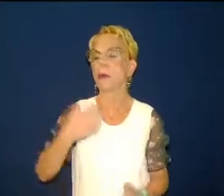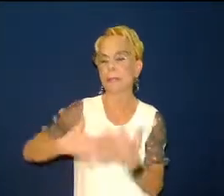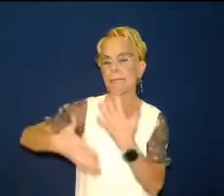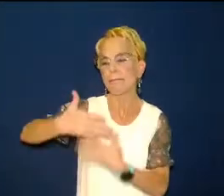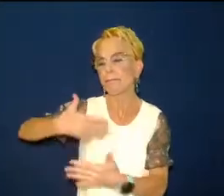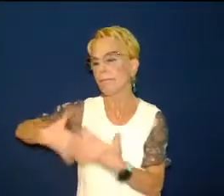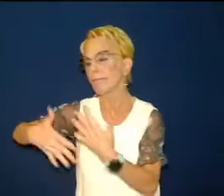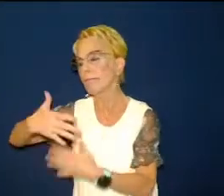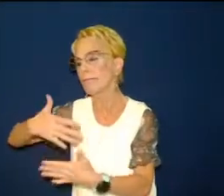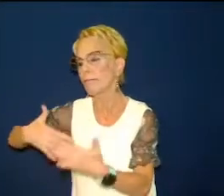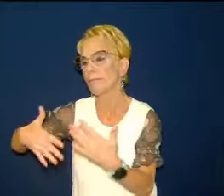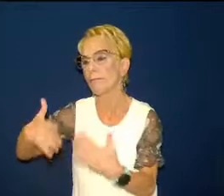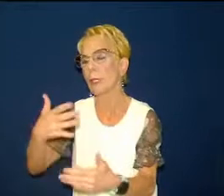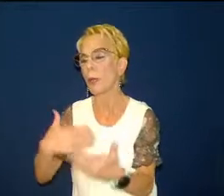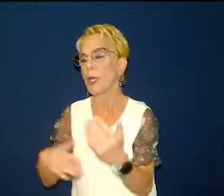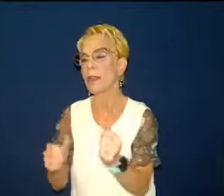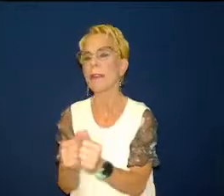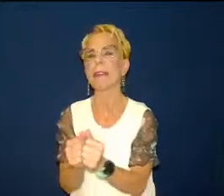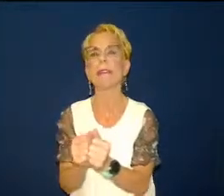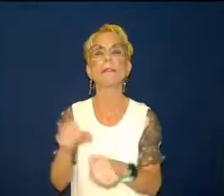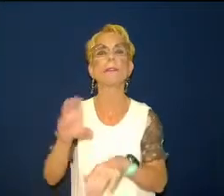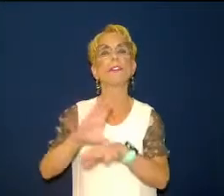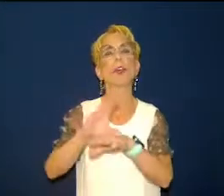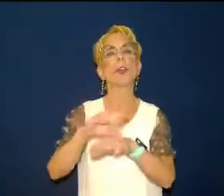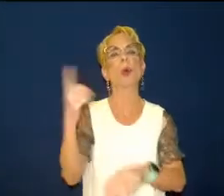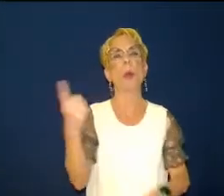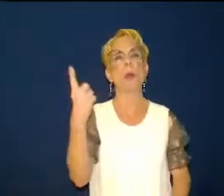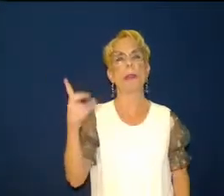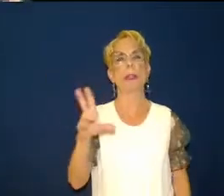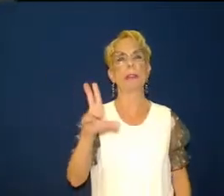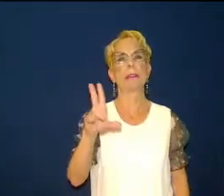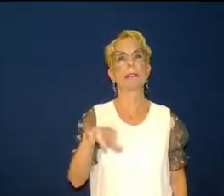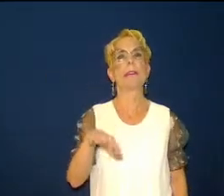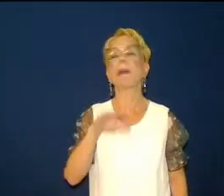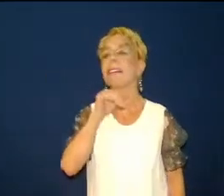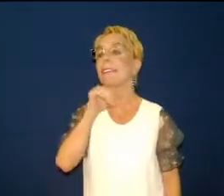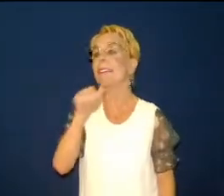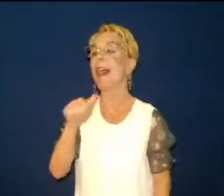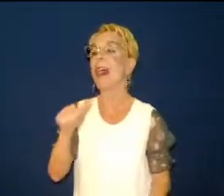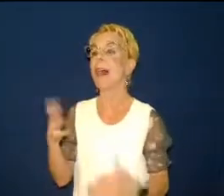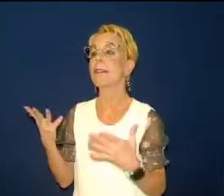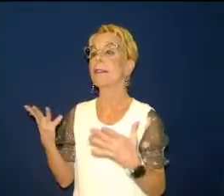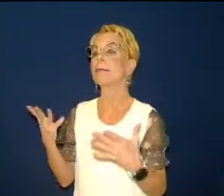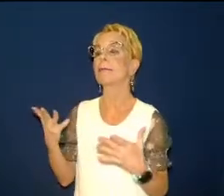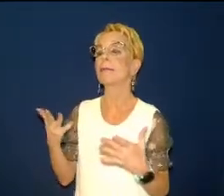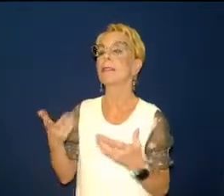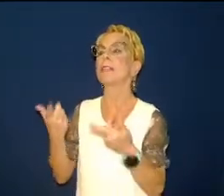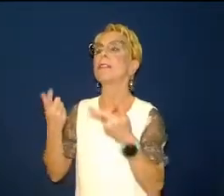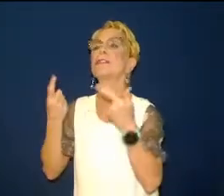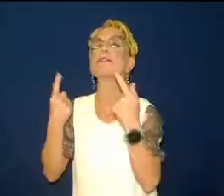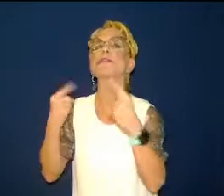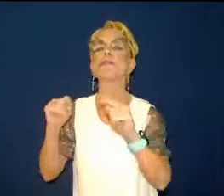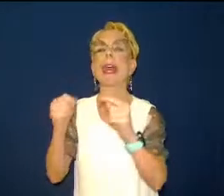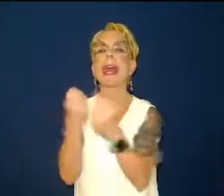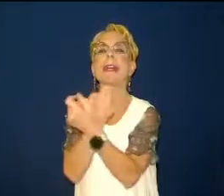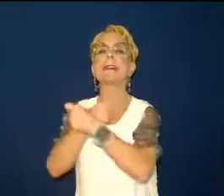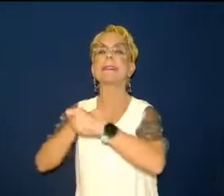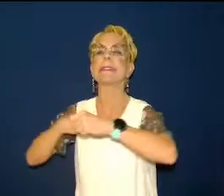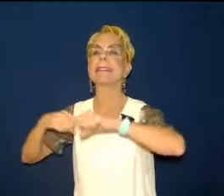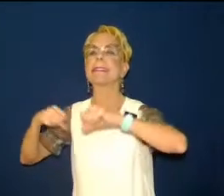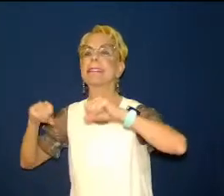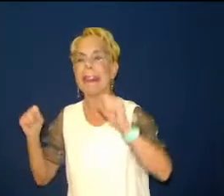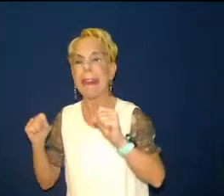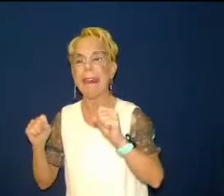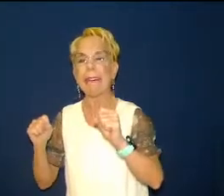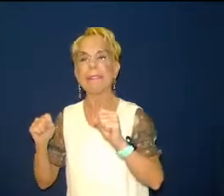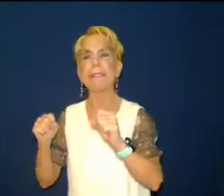a modern day dying church but on the outside we appear to be a loving caring community